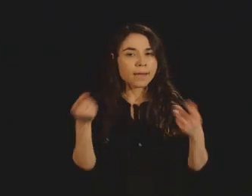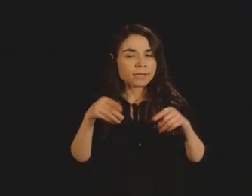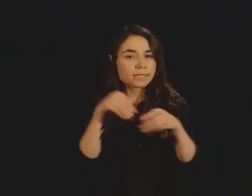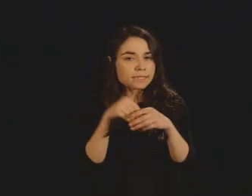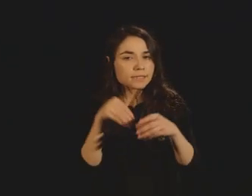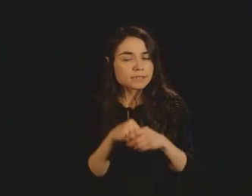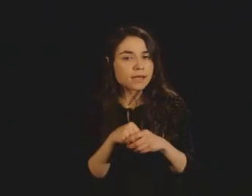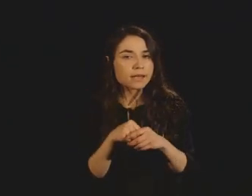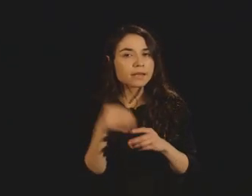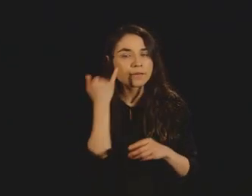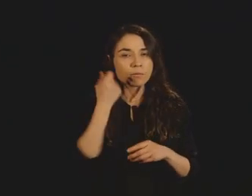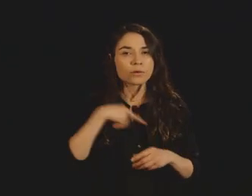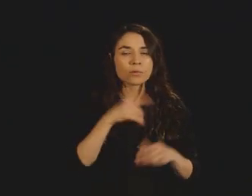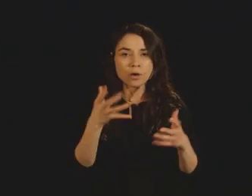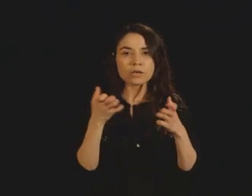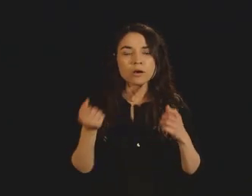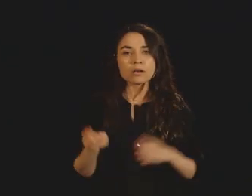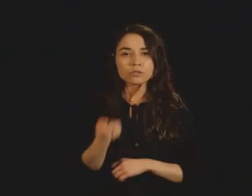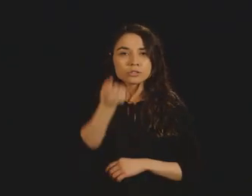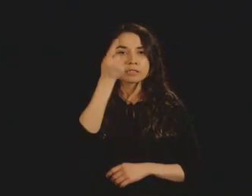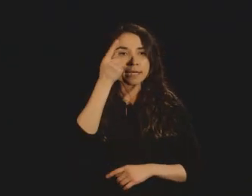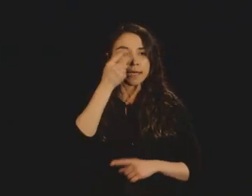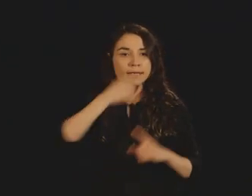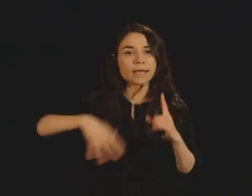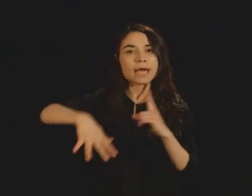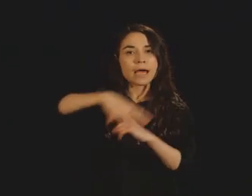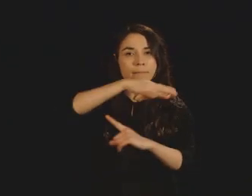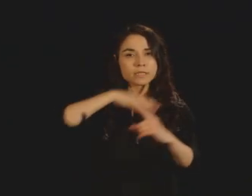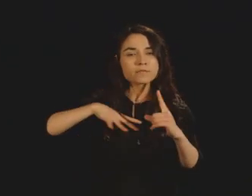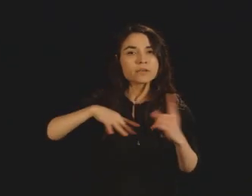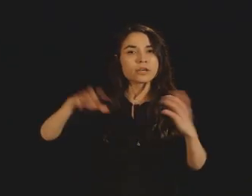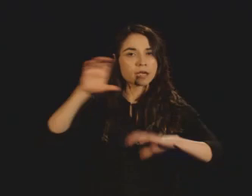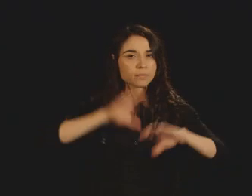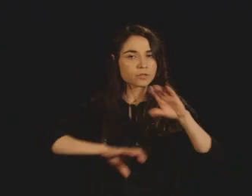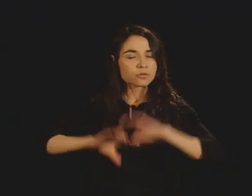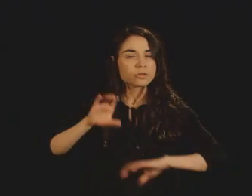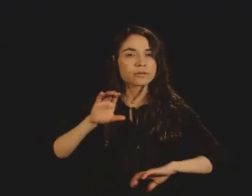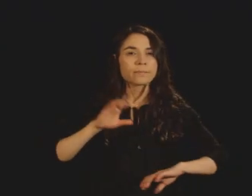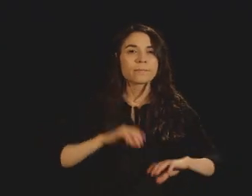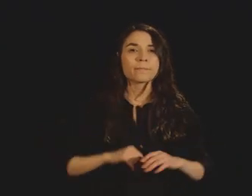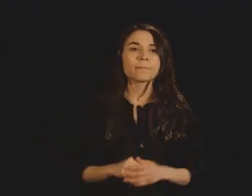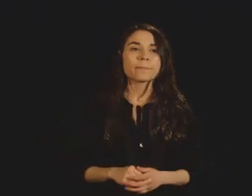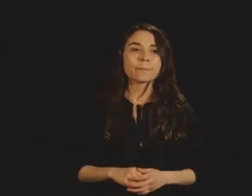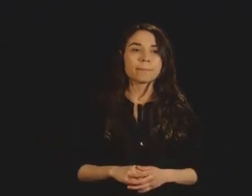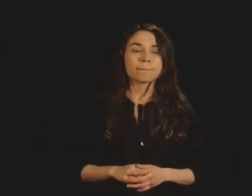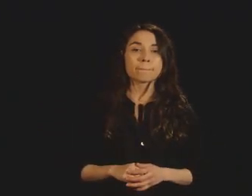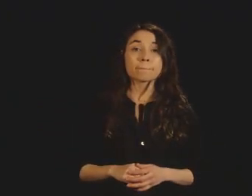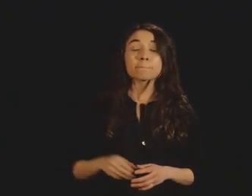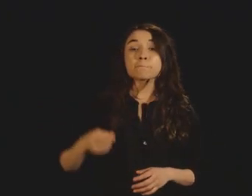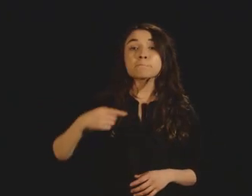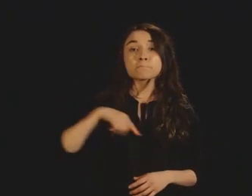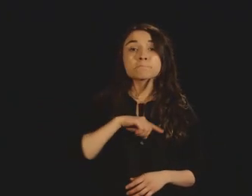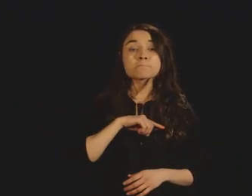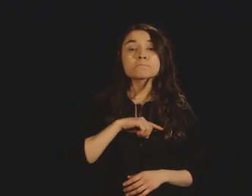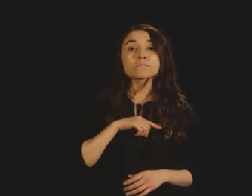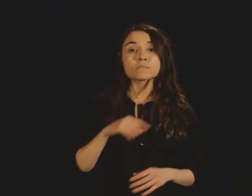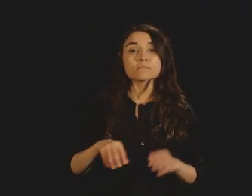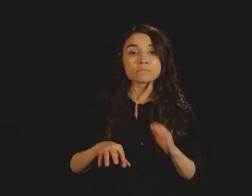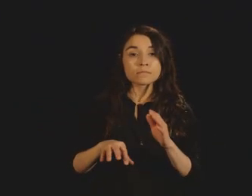Now the molecule of choice that we have selected for these kinds of studies is something called sulfur dioxide.